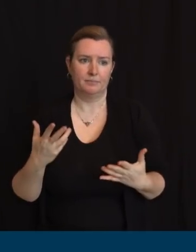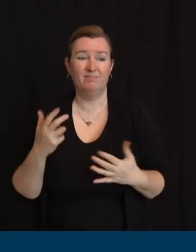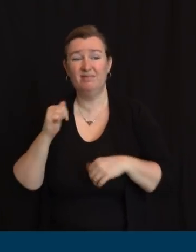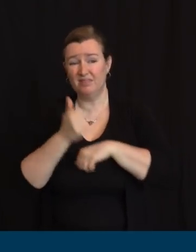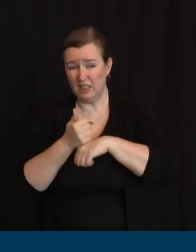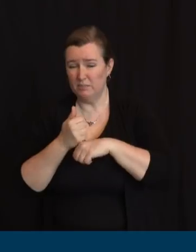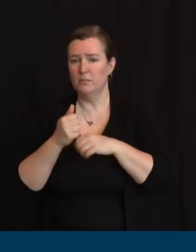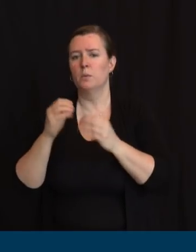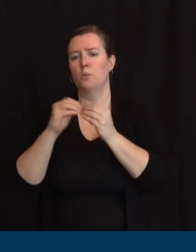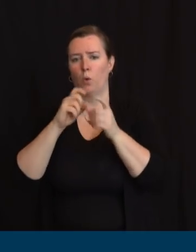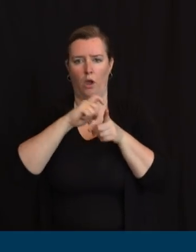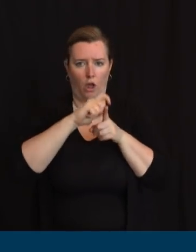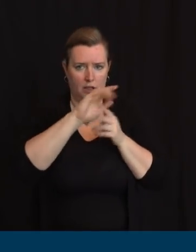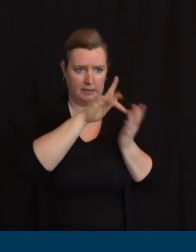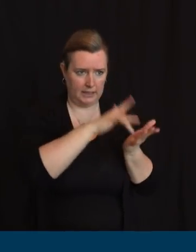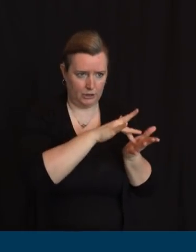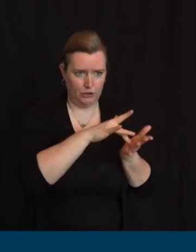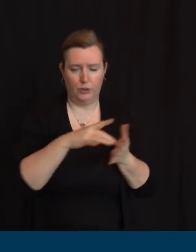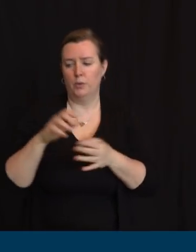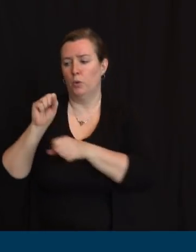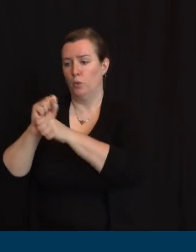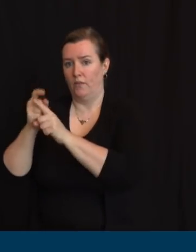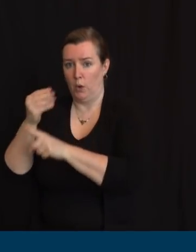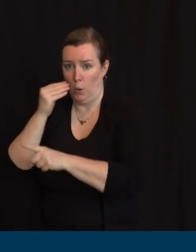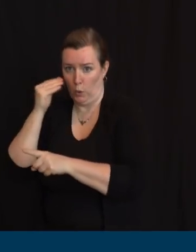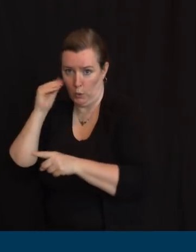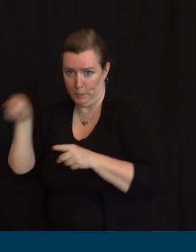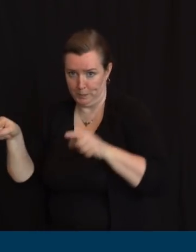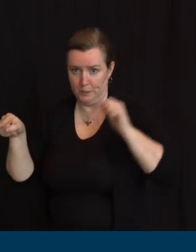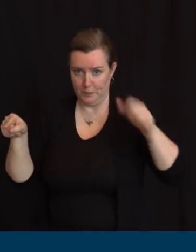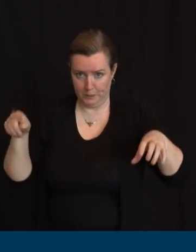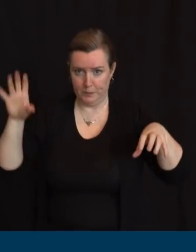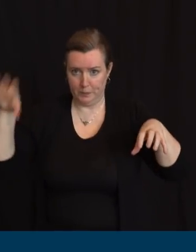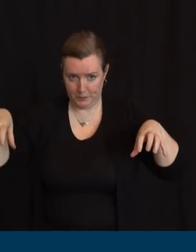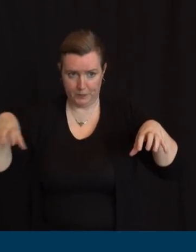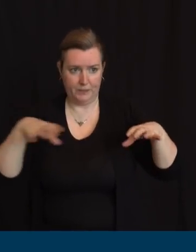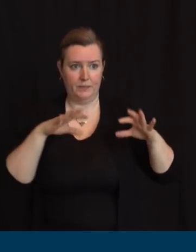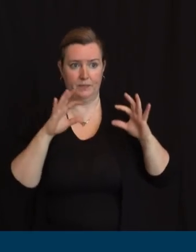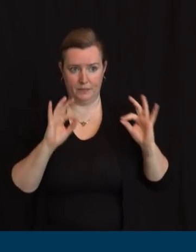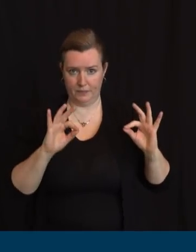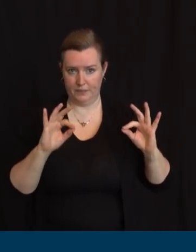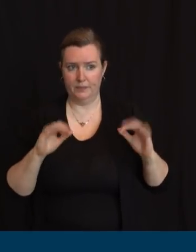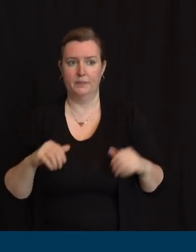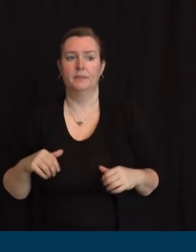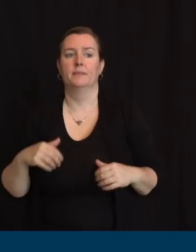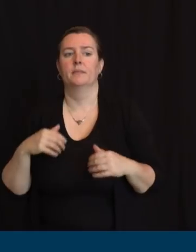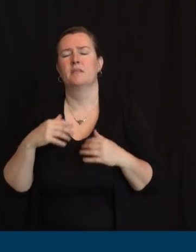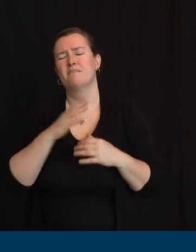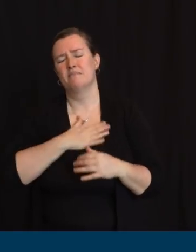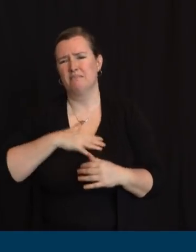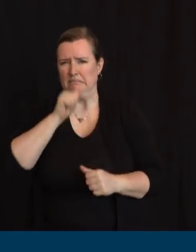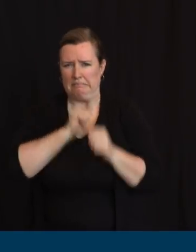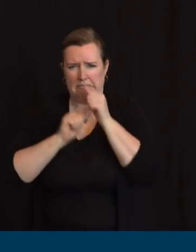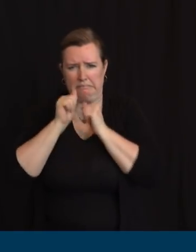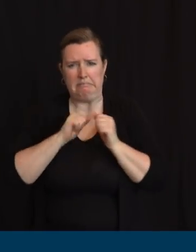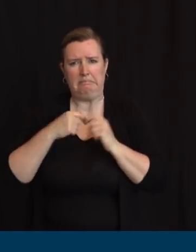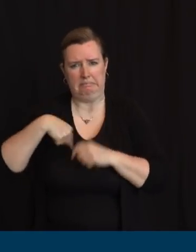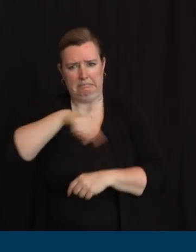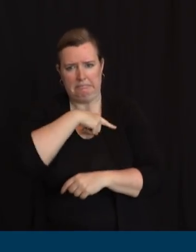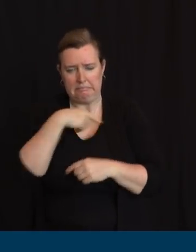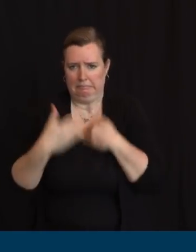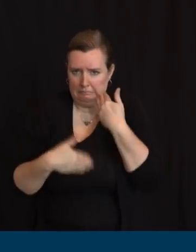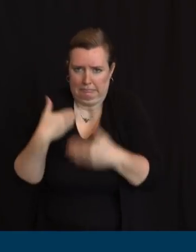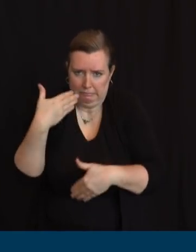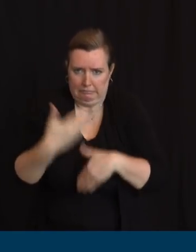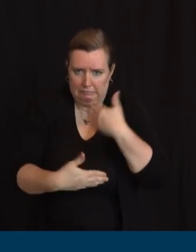when you do get through to someone on the phone, as I've said before, remember they're also dealing likely with the stresses of keeping their own